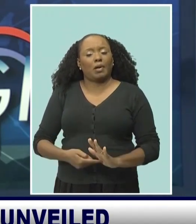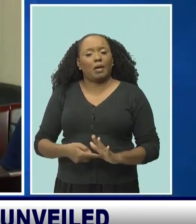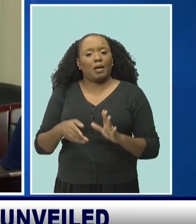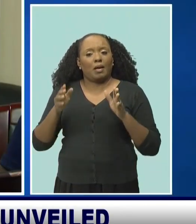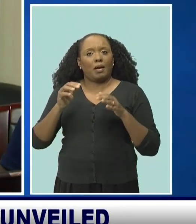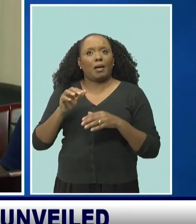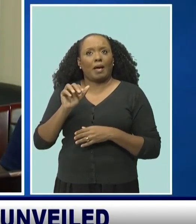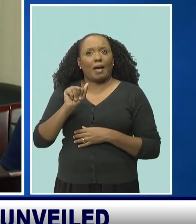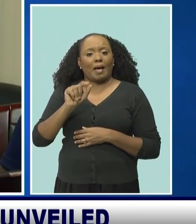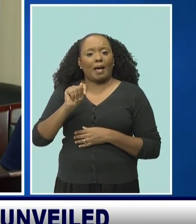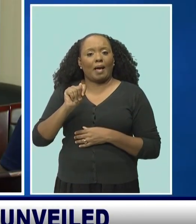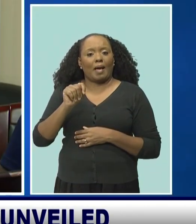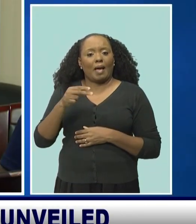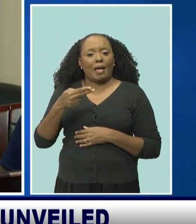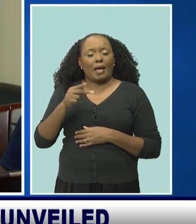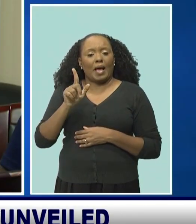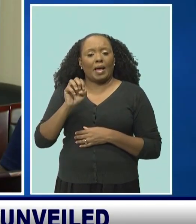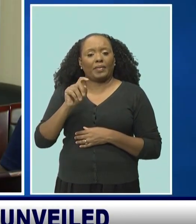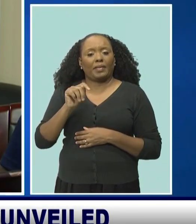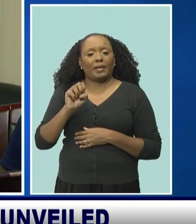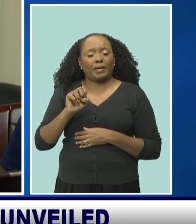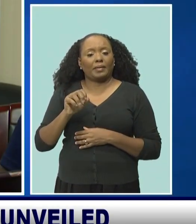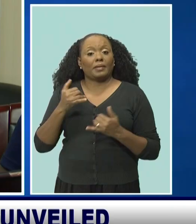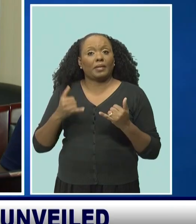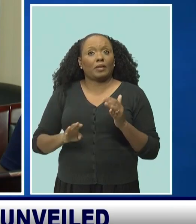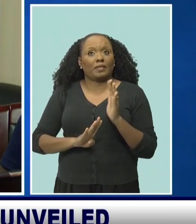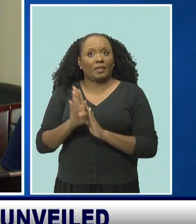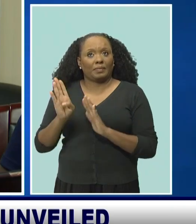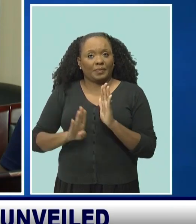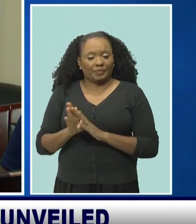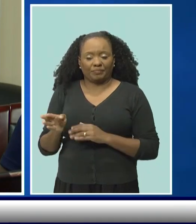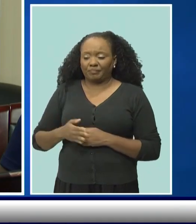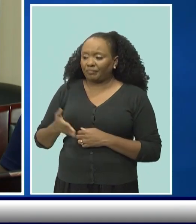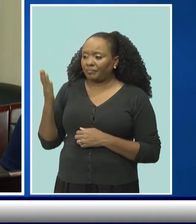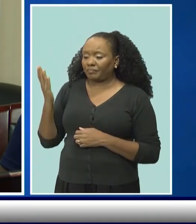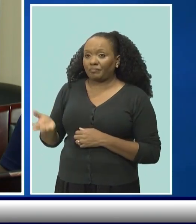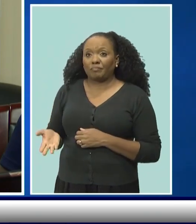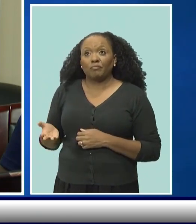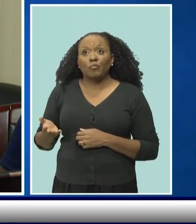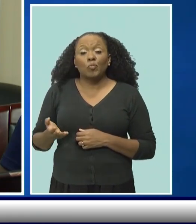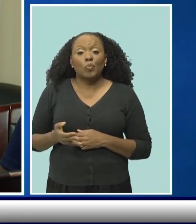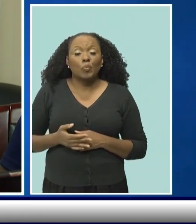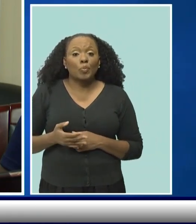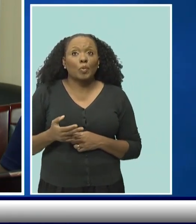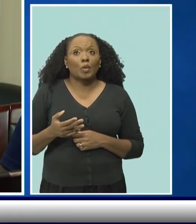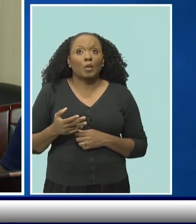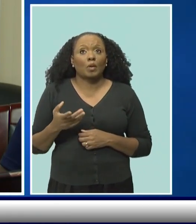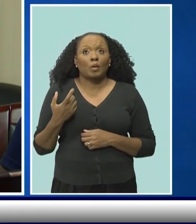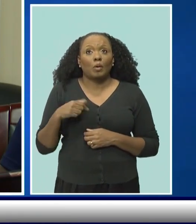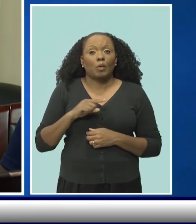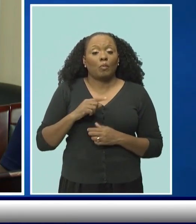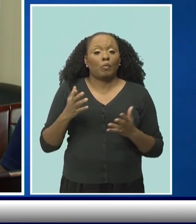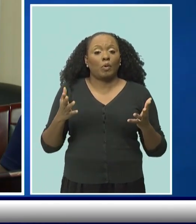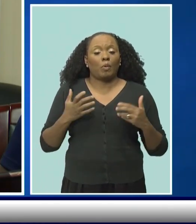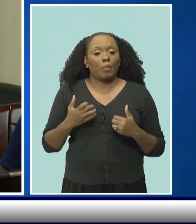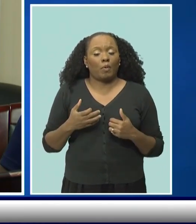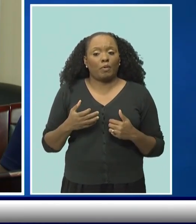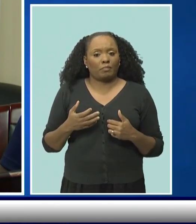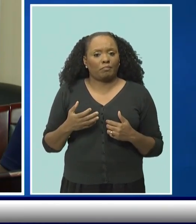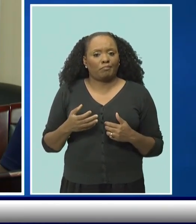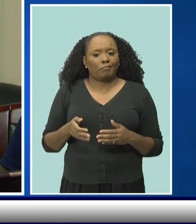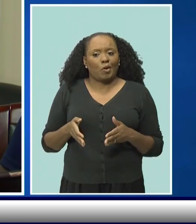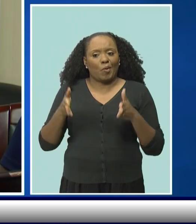The whole purpose of having an iconic person flick the lights at the lighting